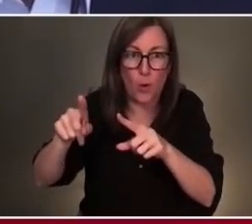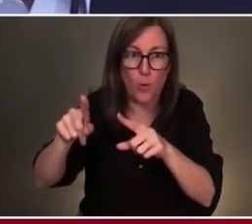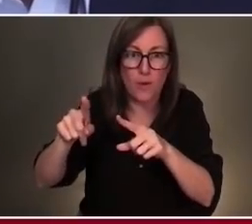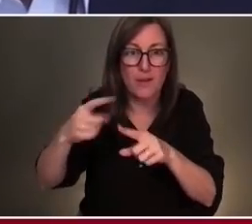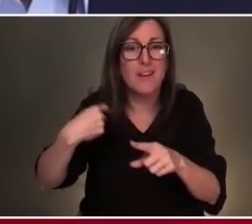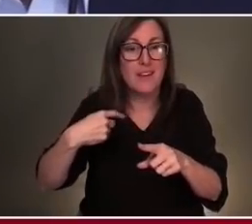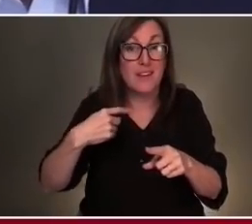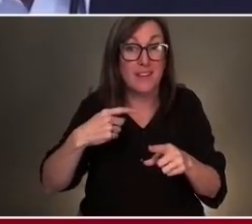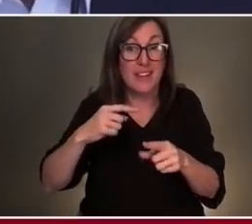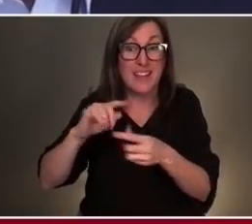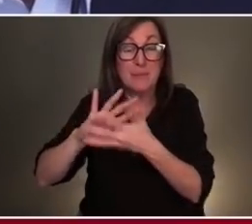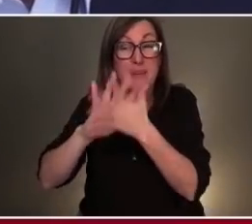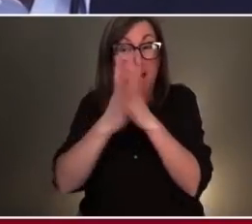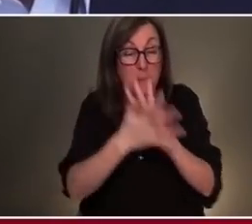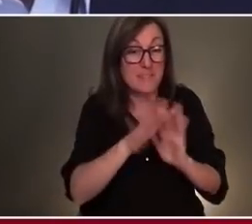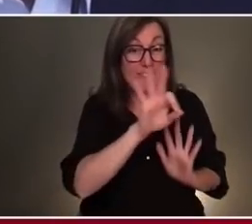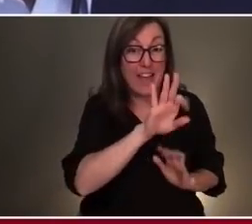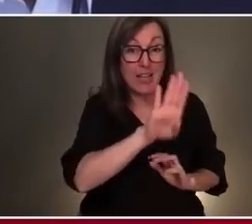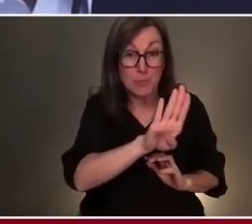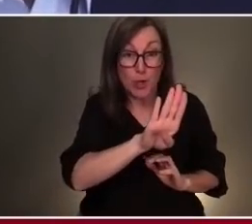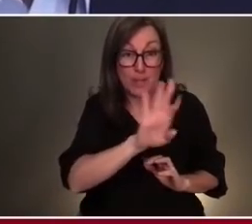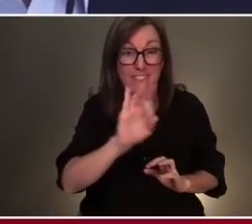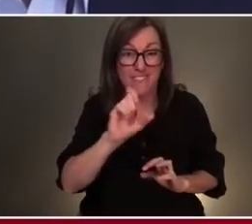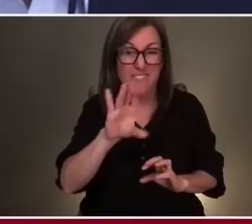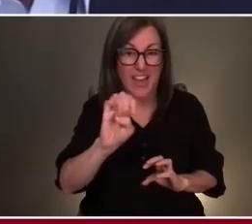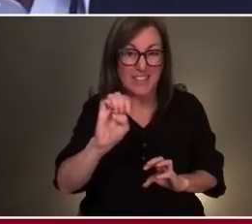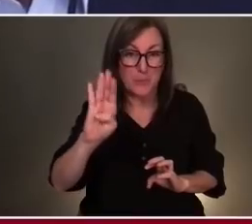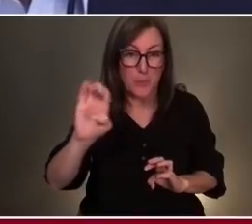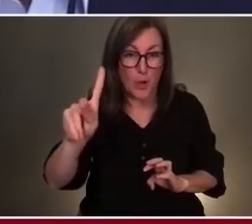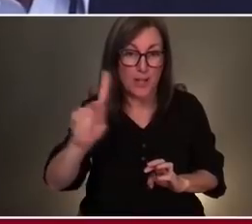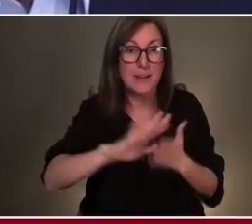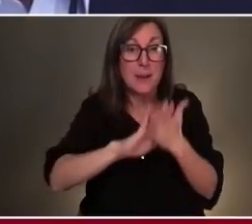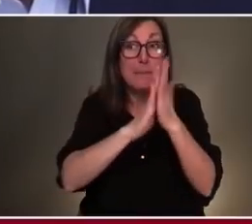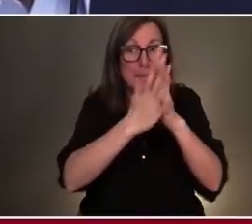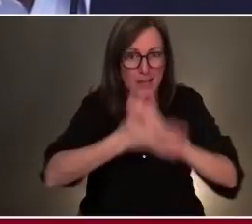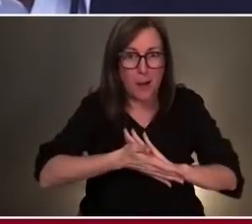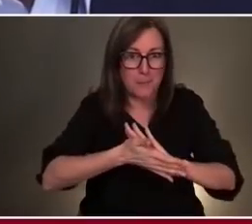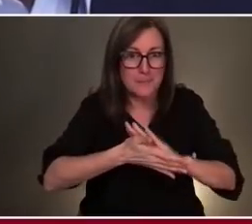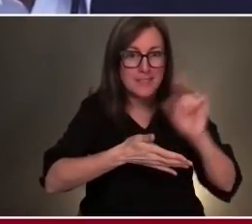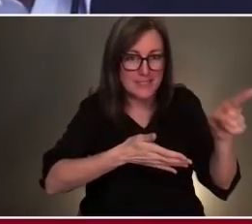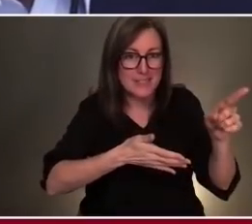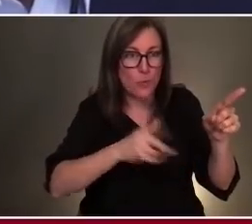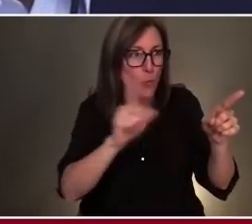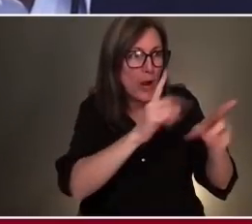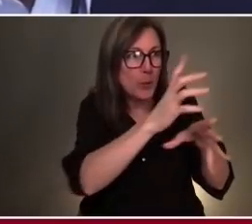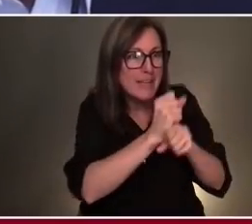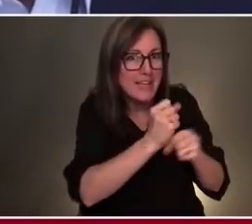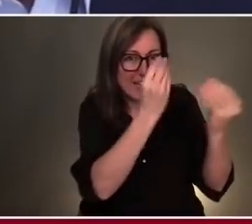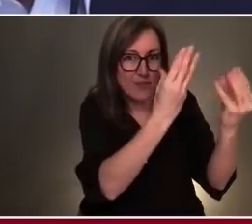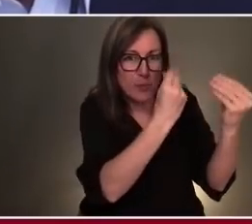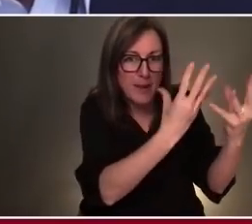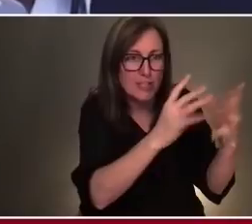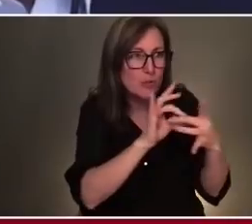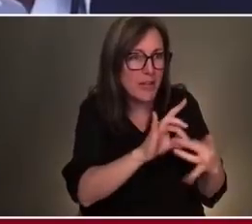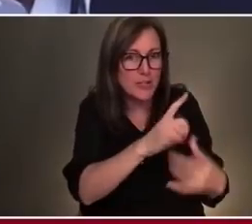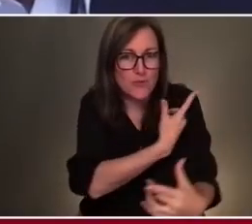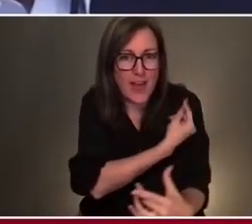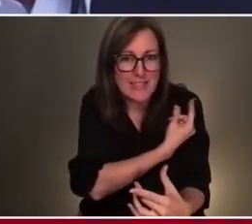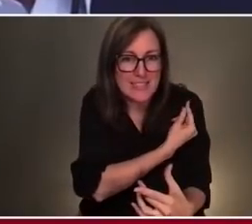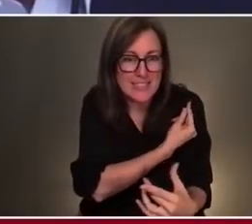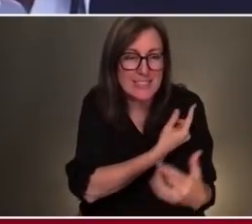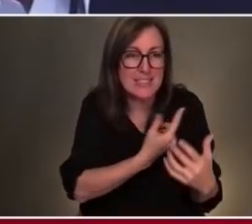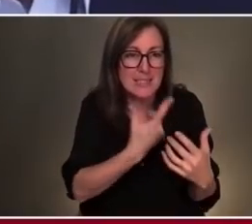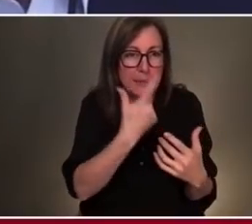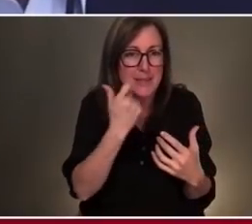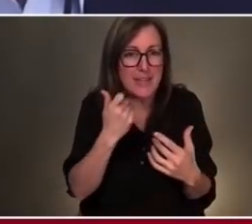becomes the only voice on what to believe or not to believe with regard to the vaccine. Because there aren't the